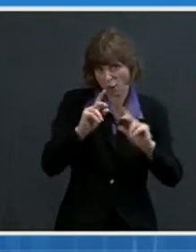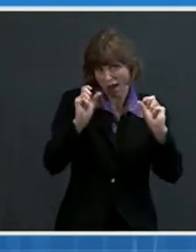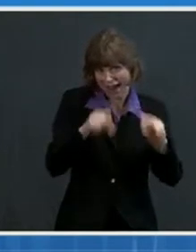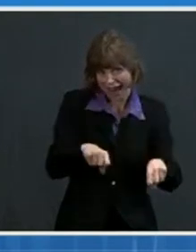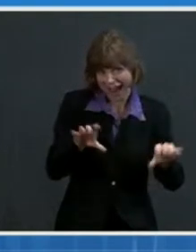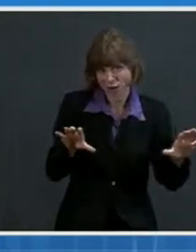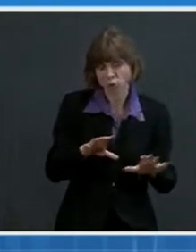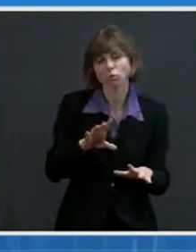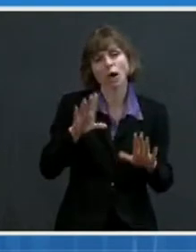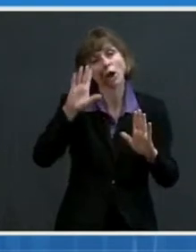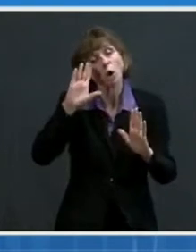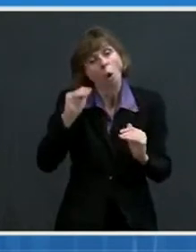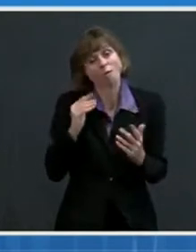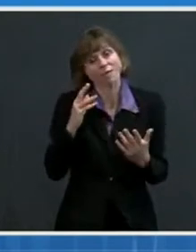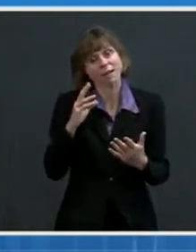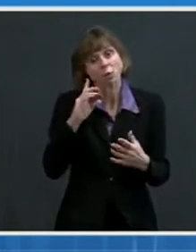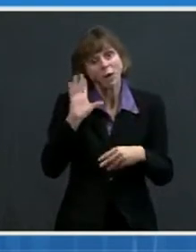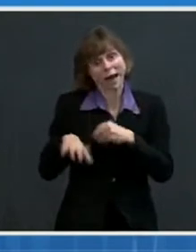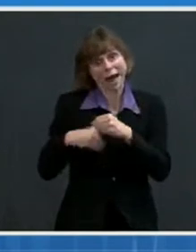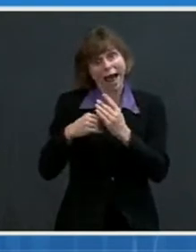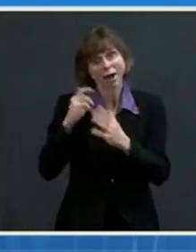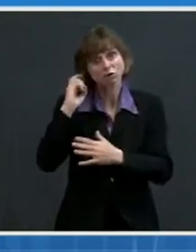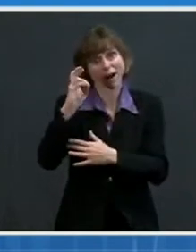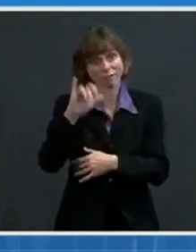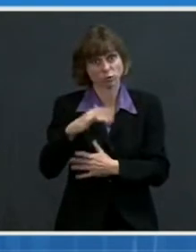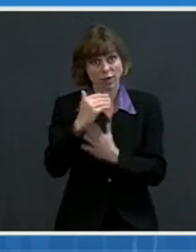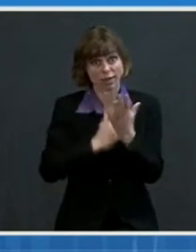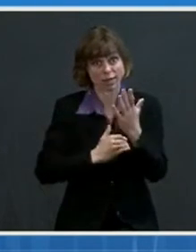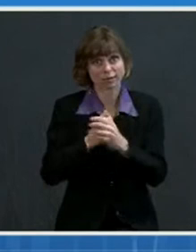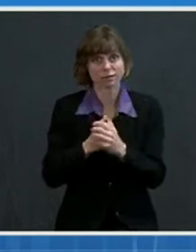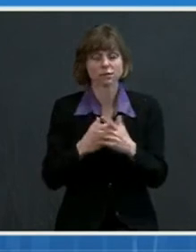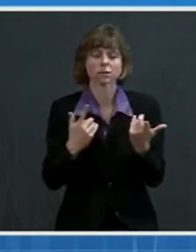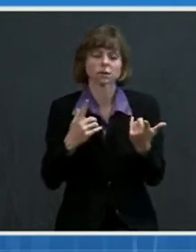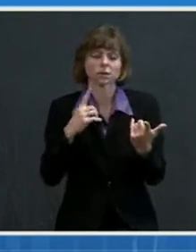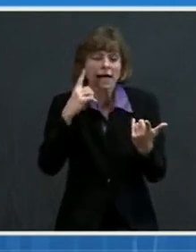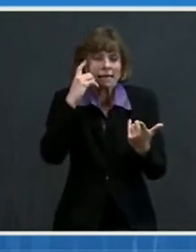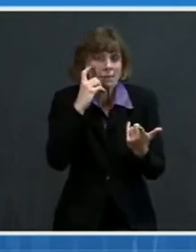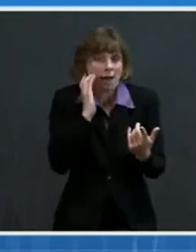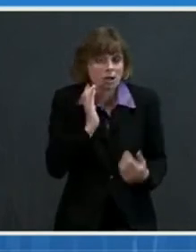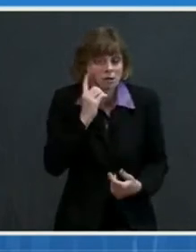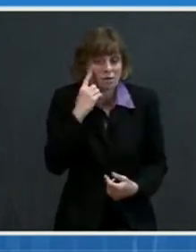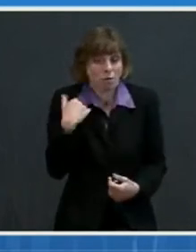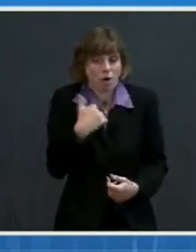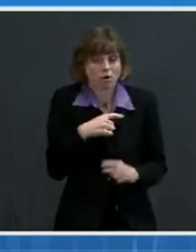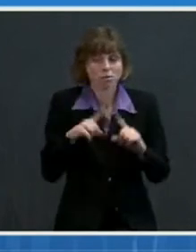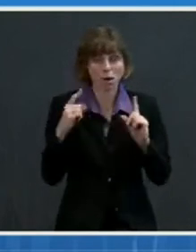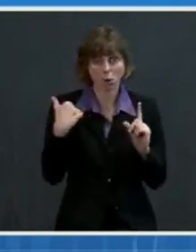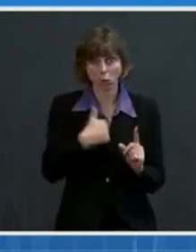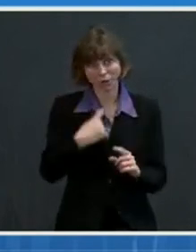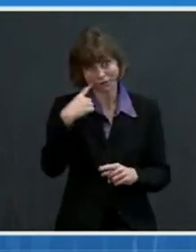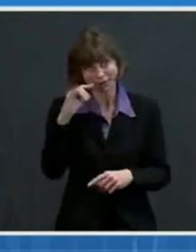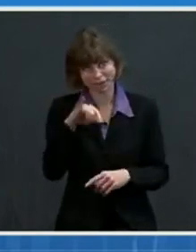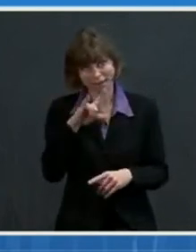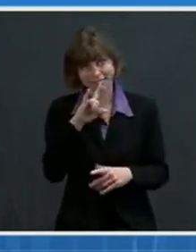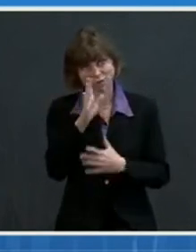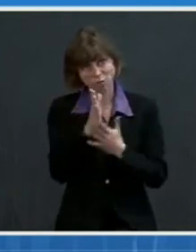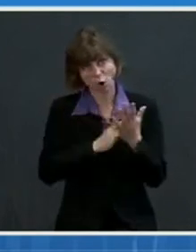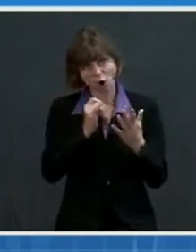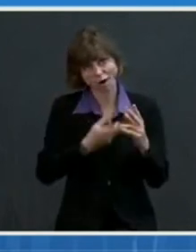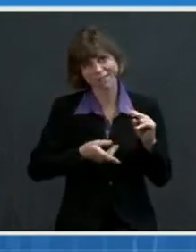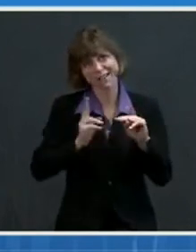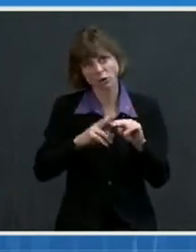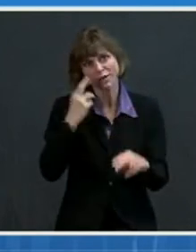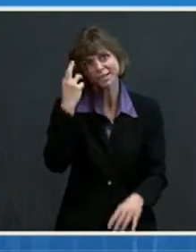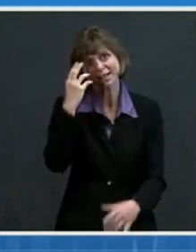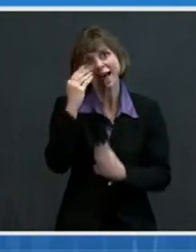part of your question, obviously, would be pure speculation on our part, but, uh, we think that this is part of a growing list of reasons why